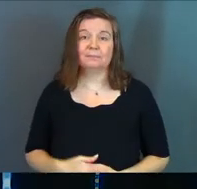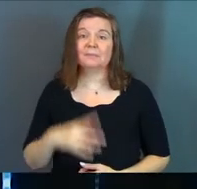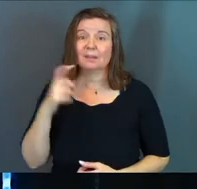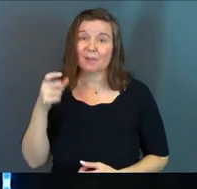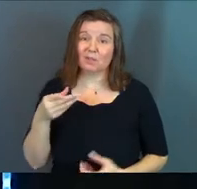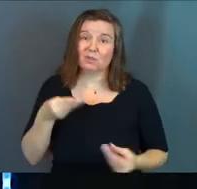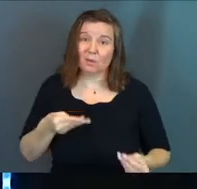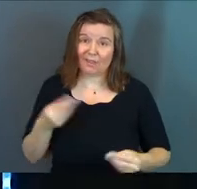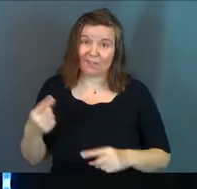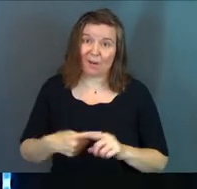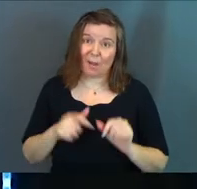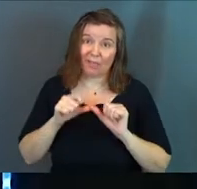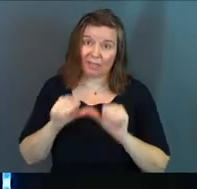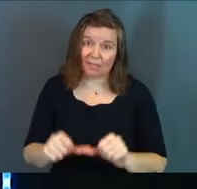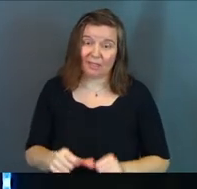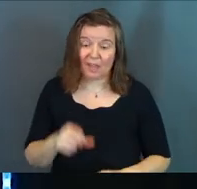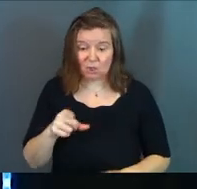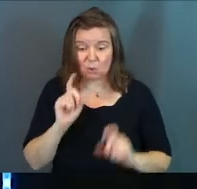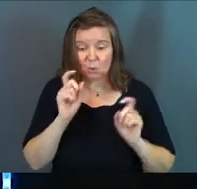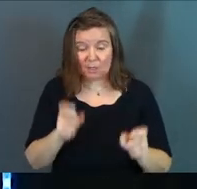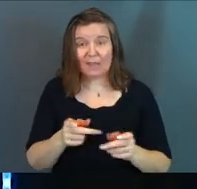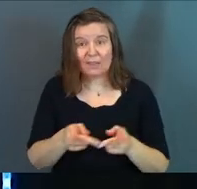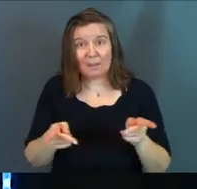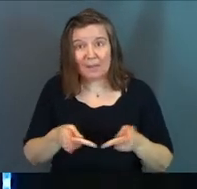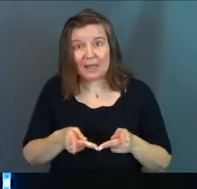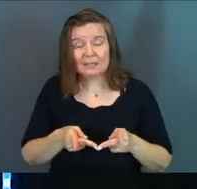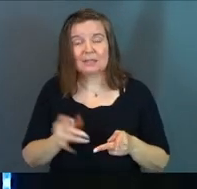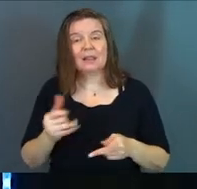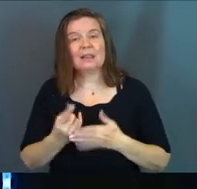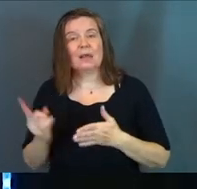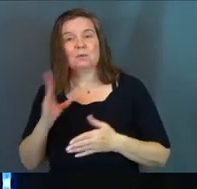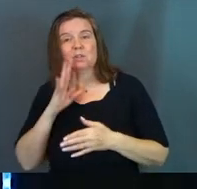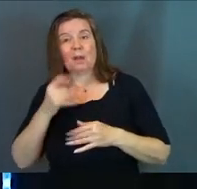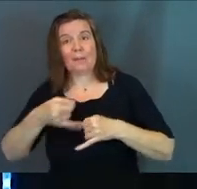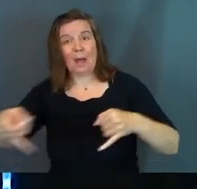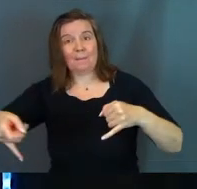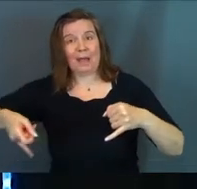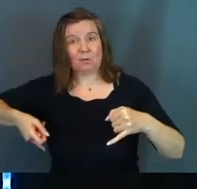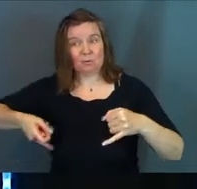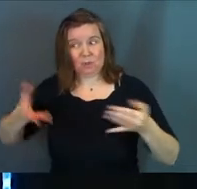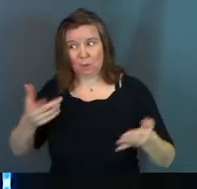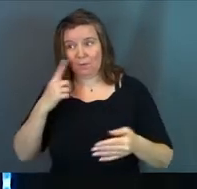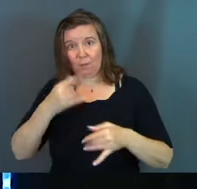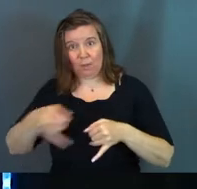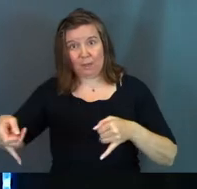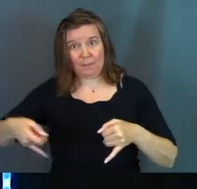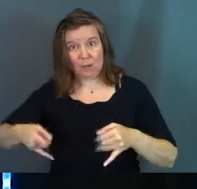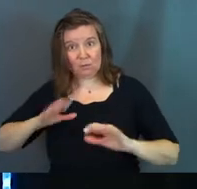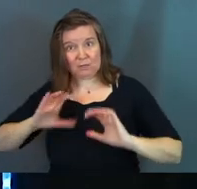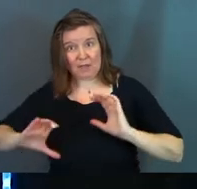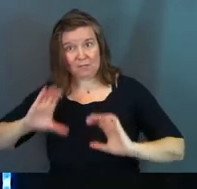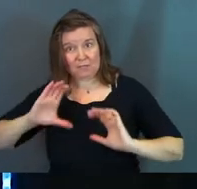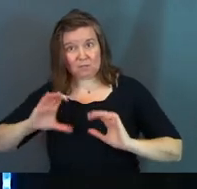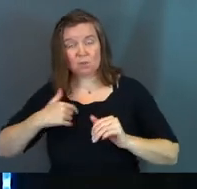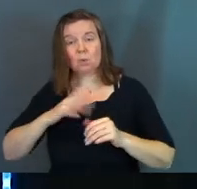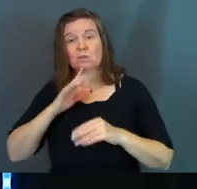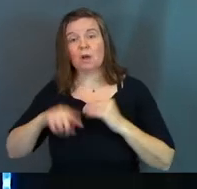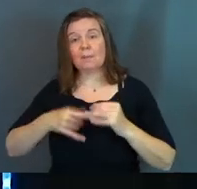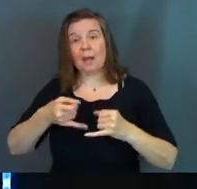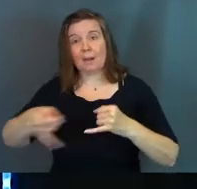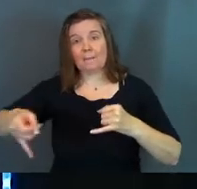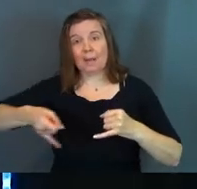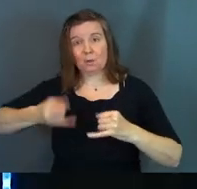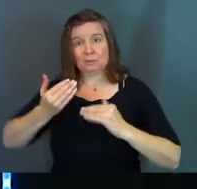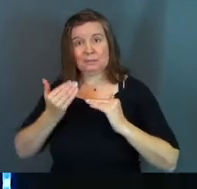Because you fed it for a month and you gave it place. Last week we talked about boundaries. How many of you guys were here for the boundaries conversation? So we talked about